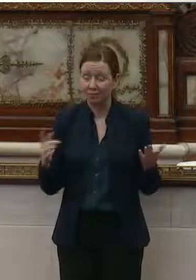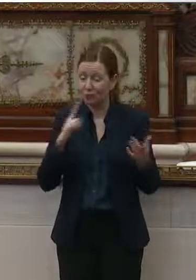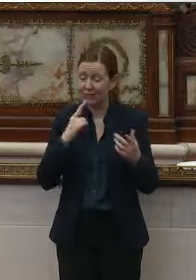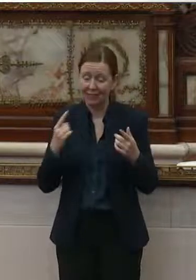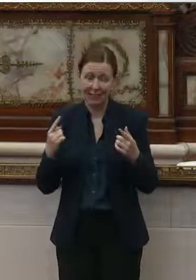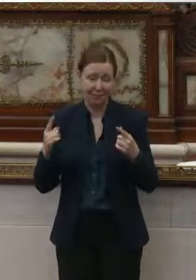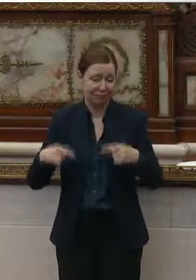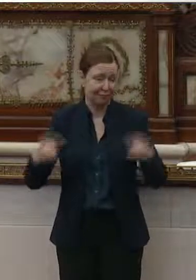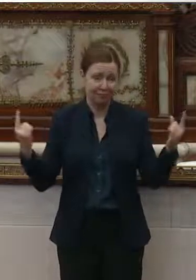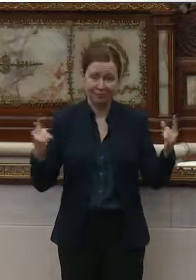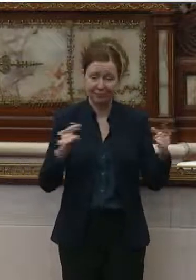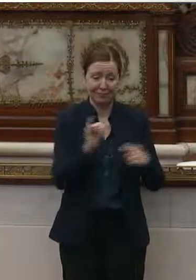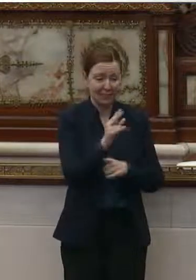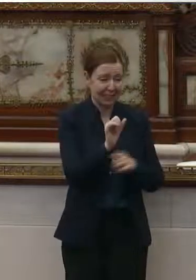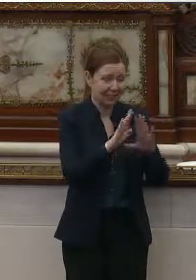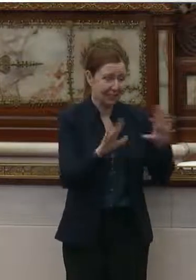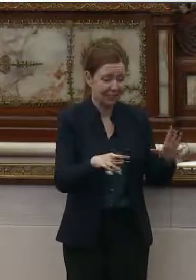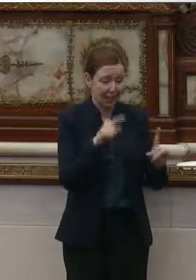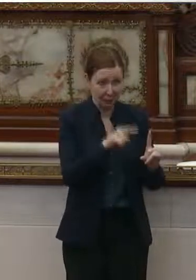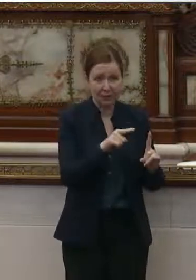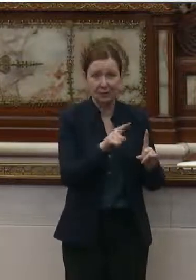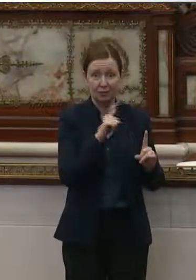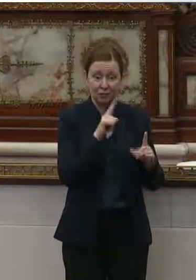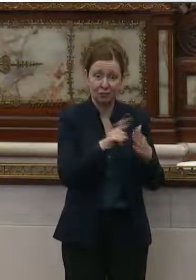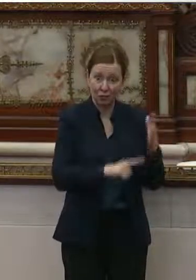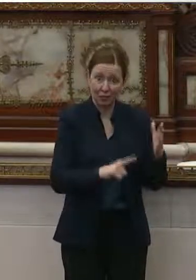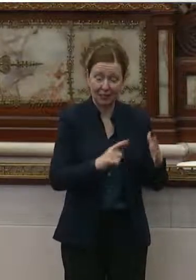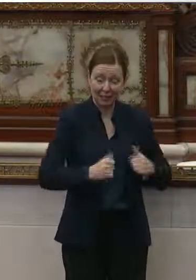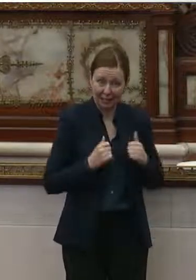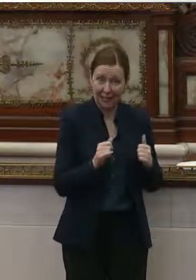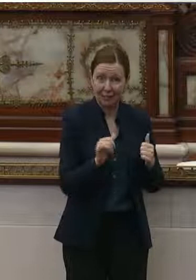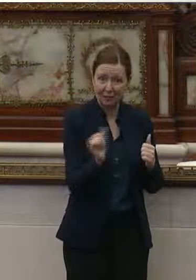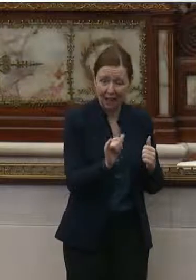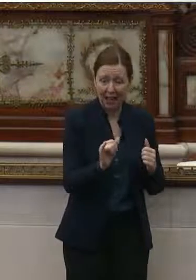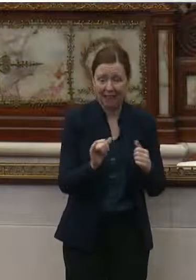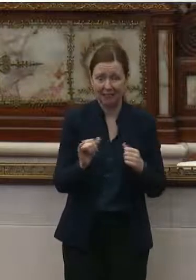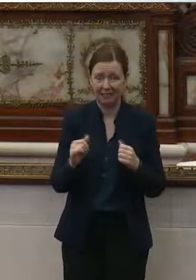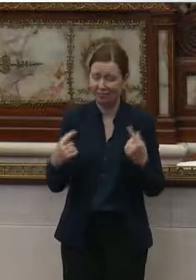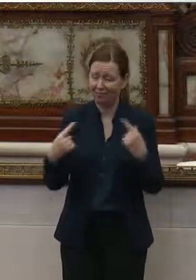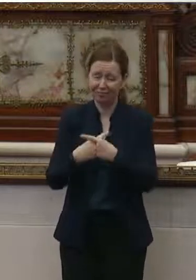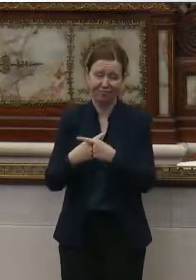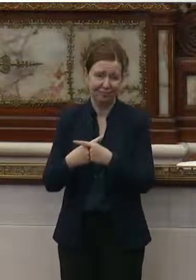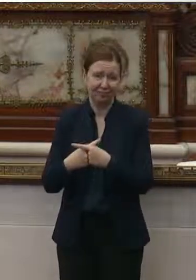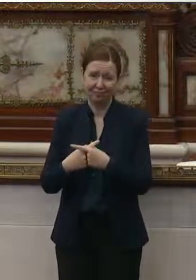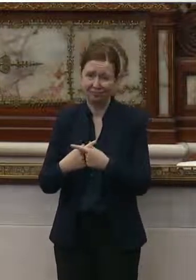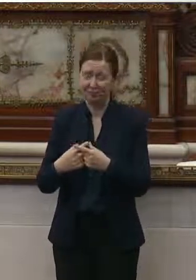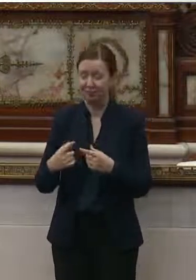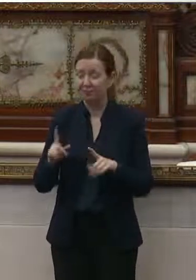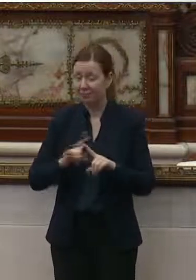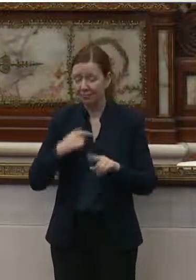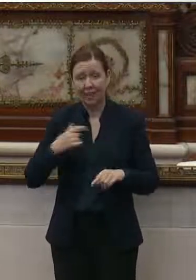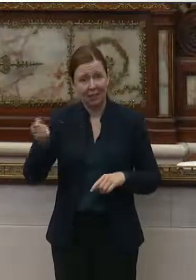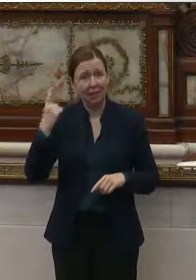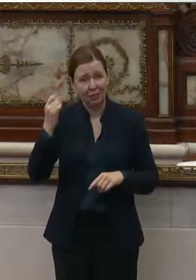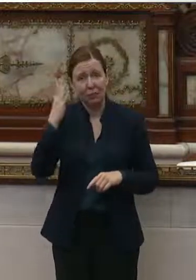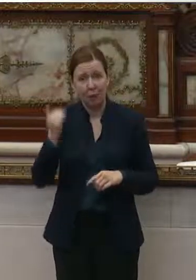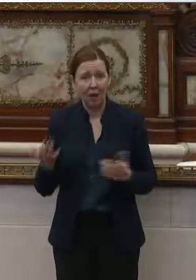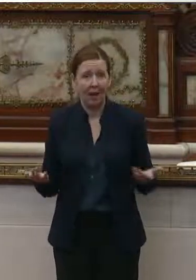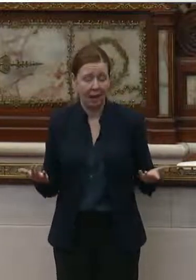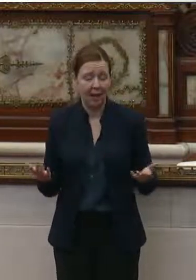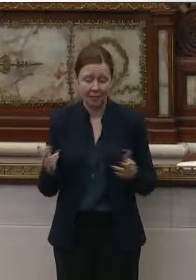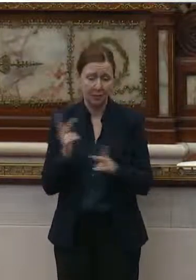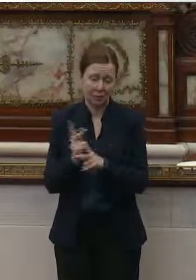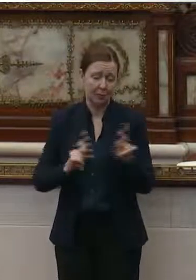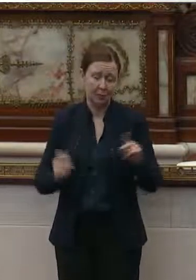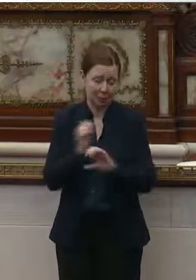as an organization. And I understand they're doing it for people's